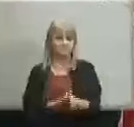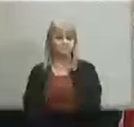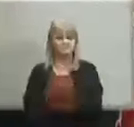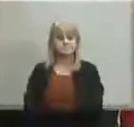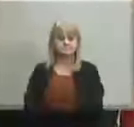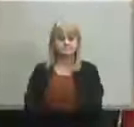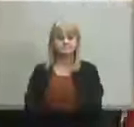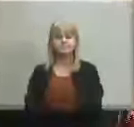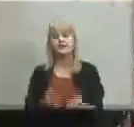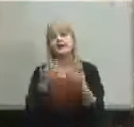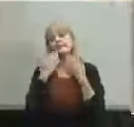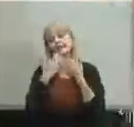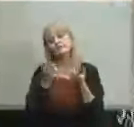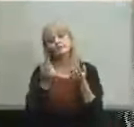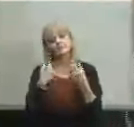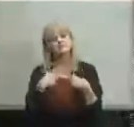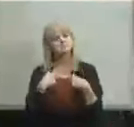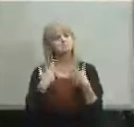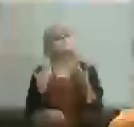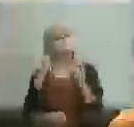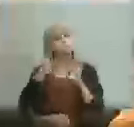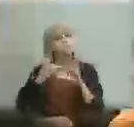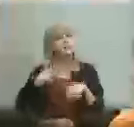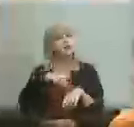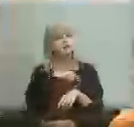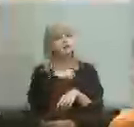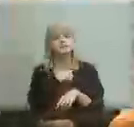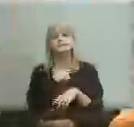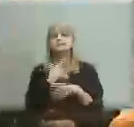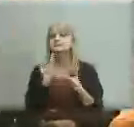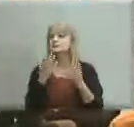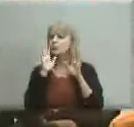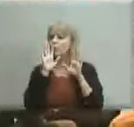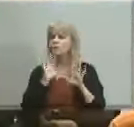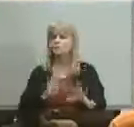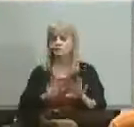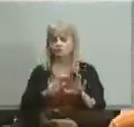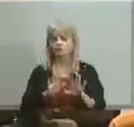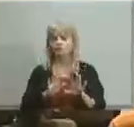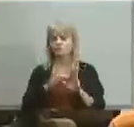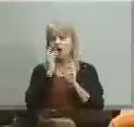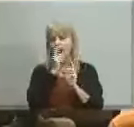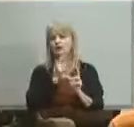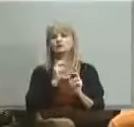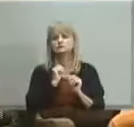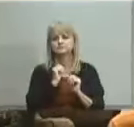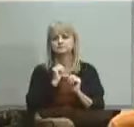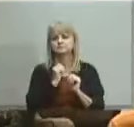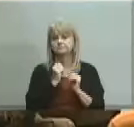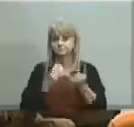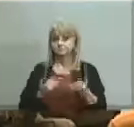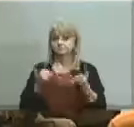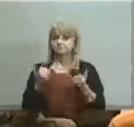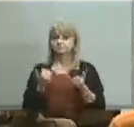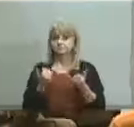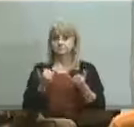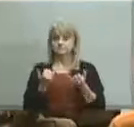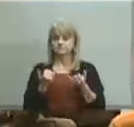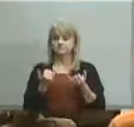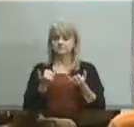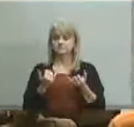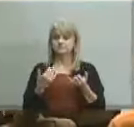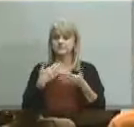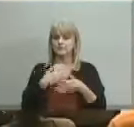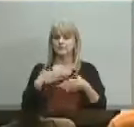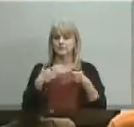thank you for being with us and that was a wonderful wonderful honor it's now my